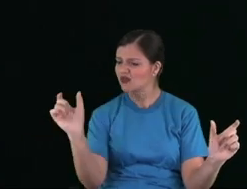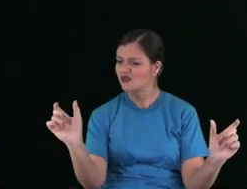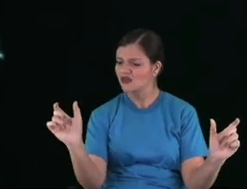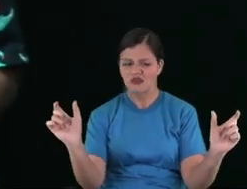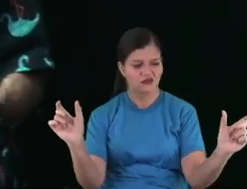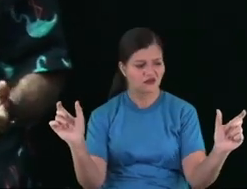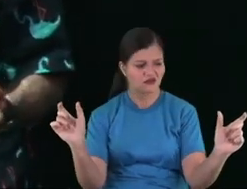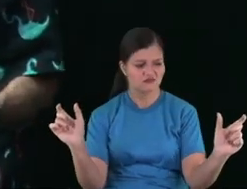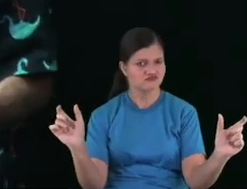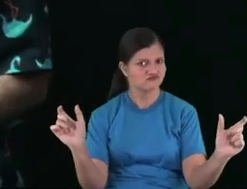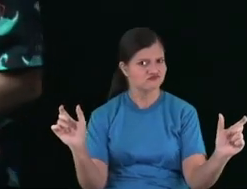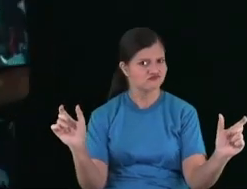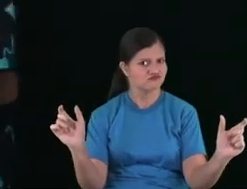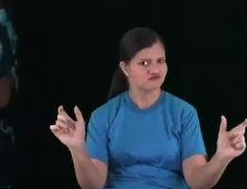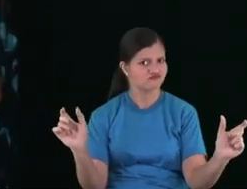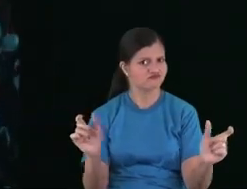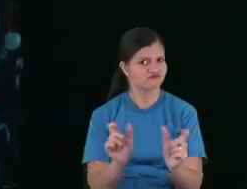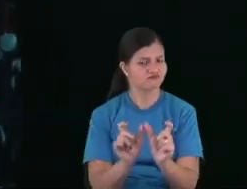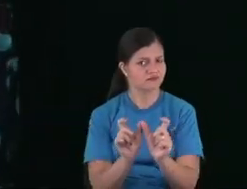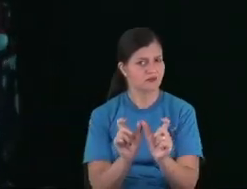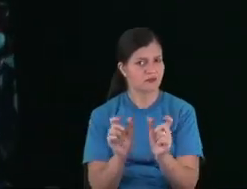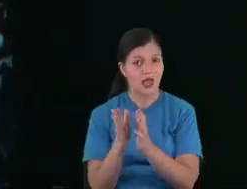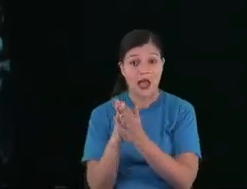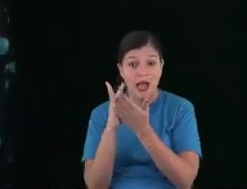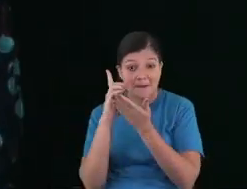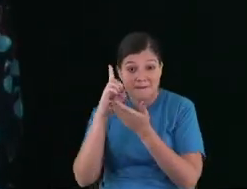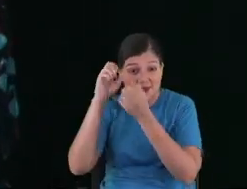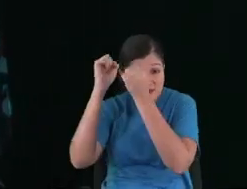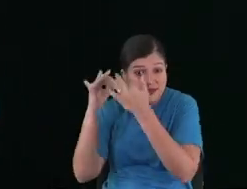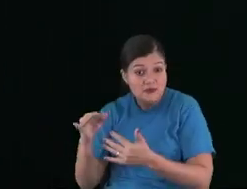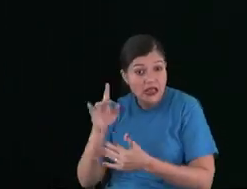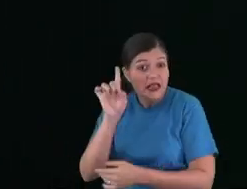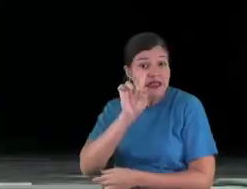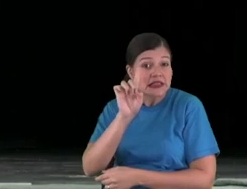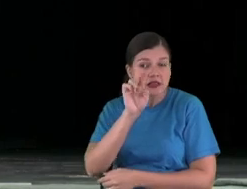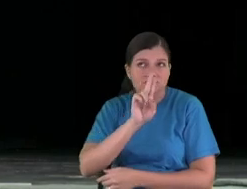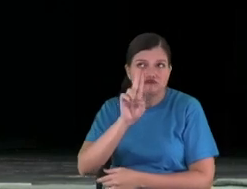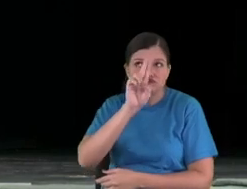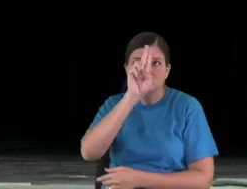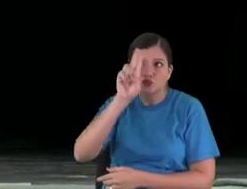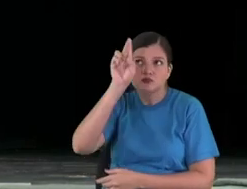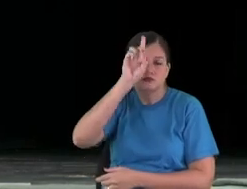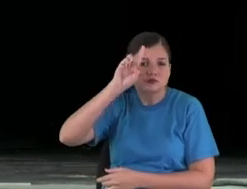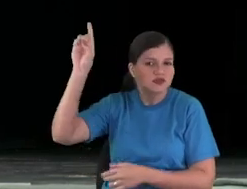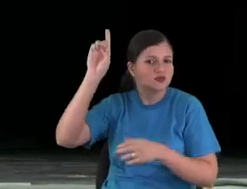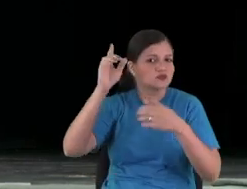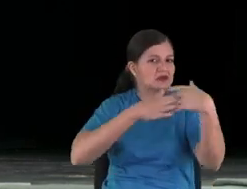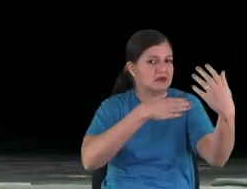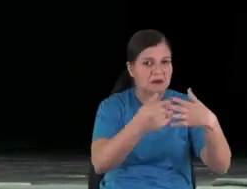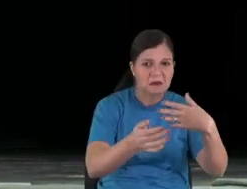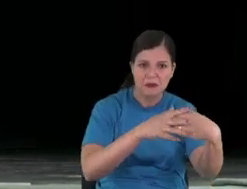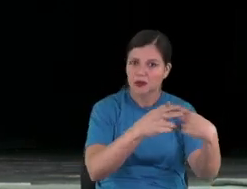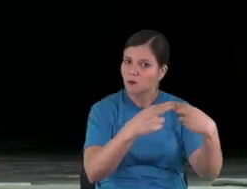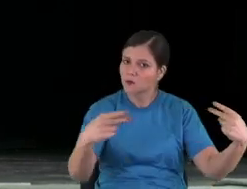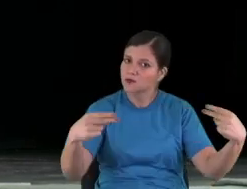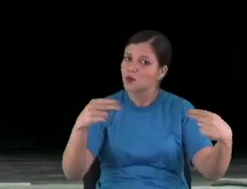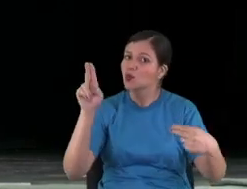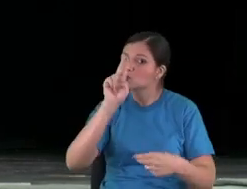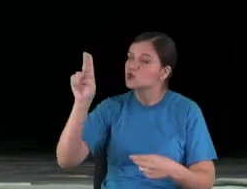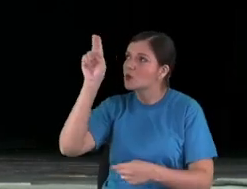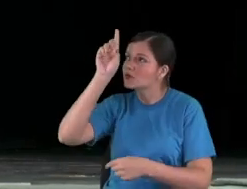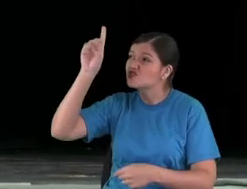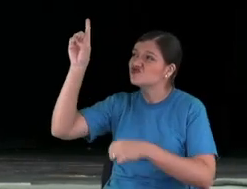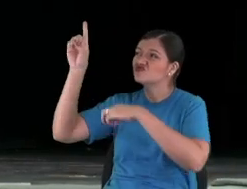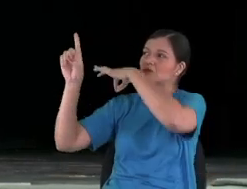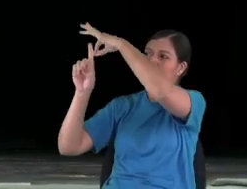transform him like a frustration world. Don't use the name of God in vain. Don't put the name of God in